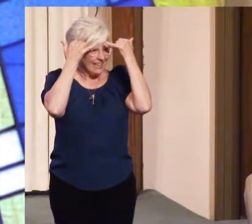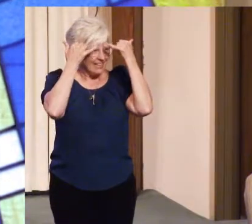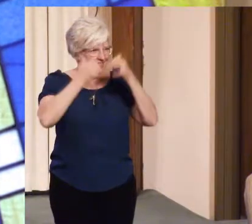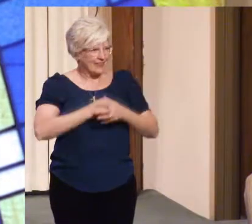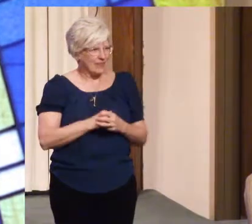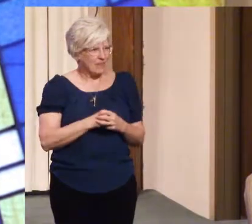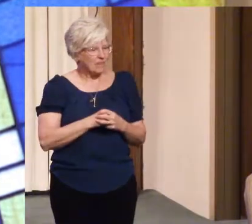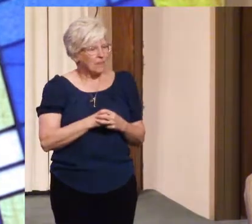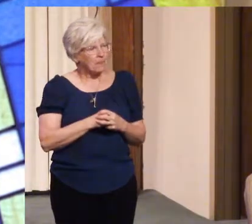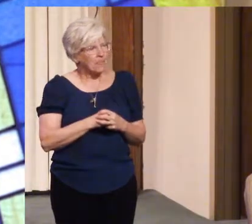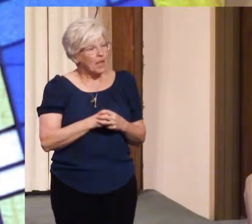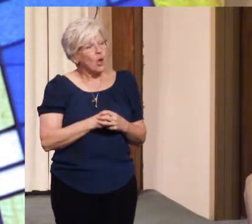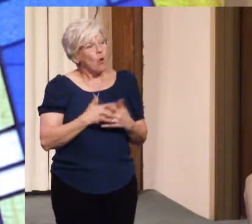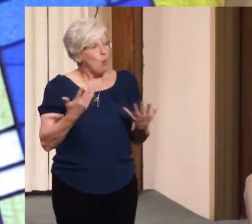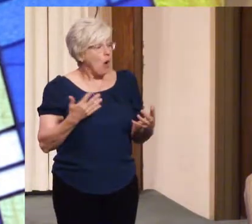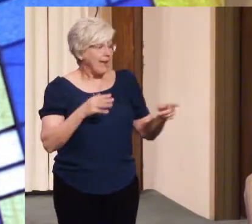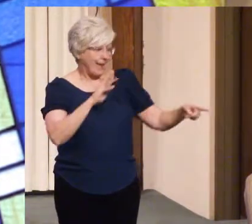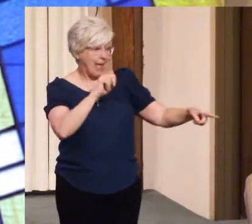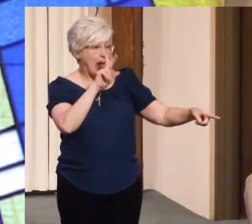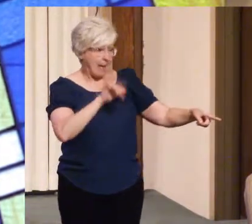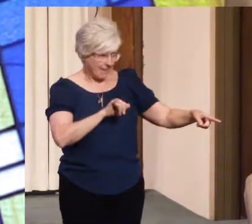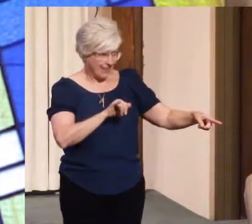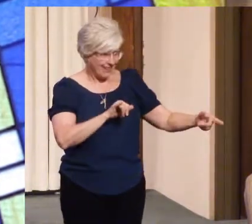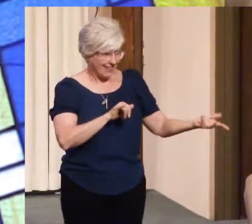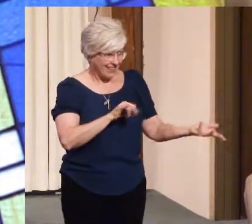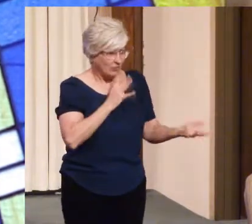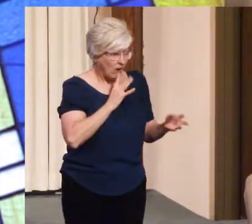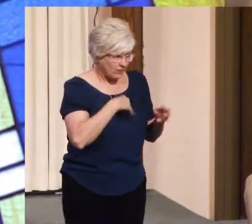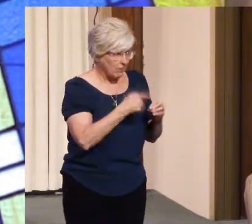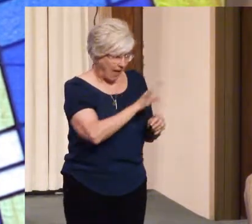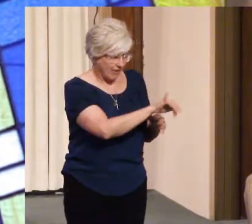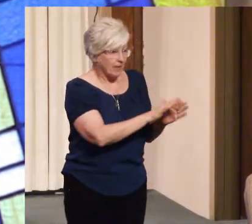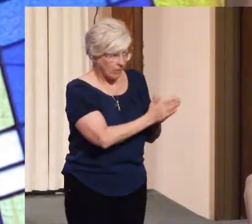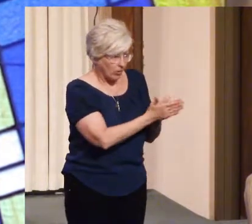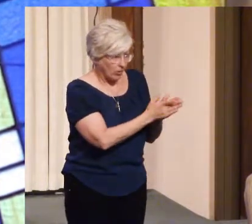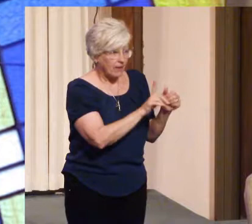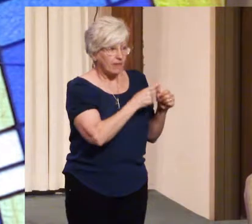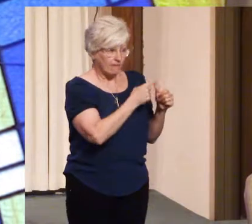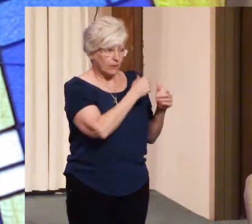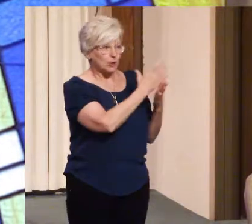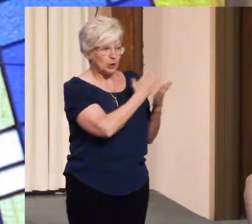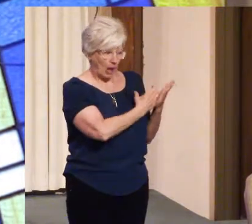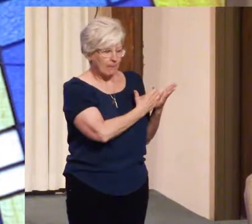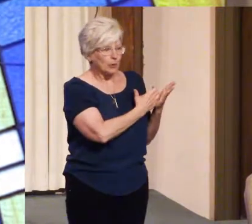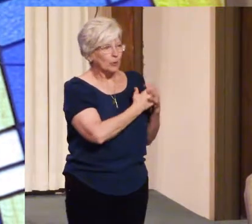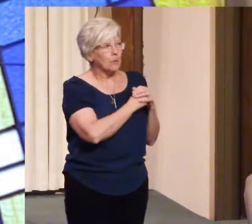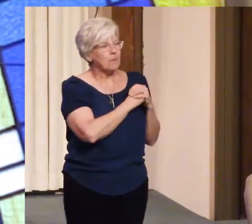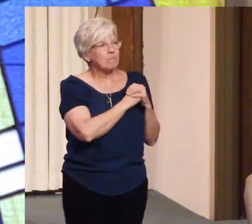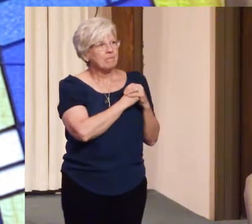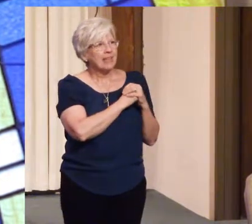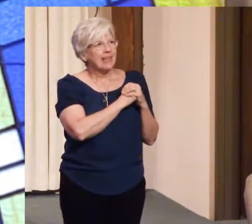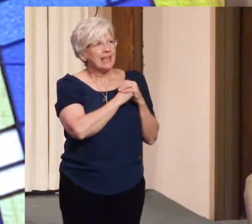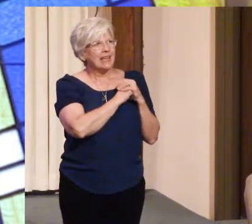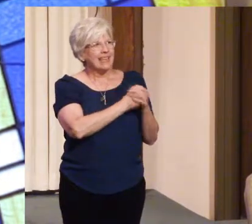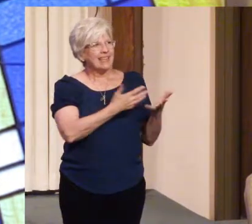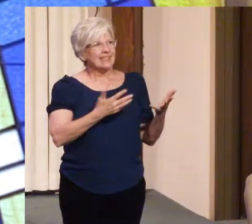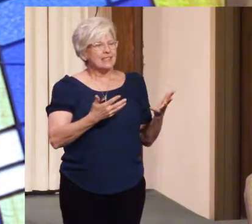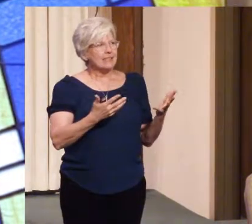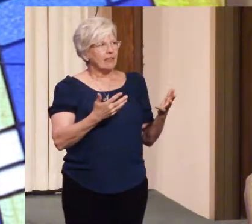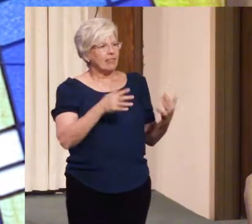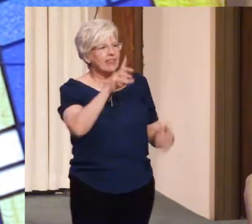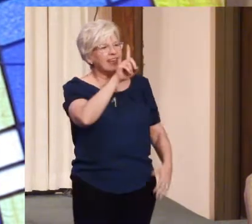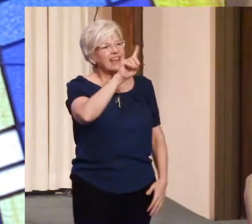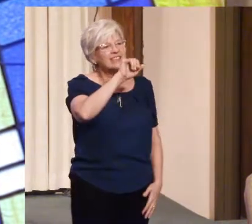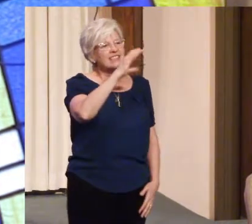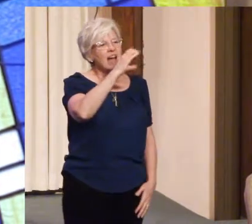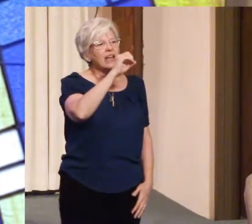What Emily talks about in this book, in the first chapter in particular, is the dichotomy